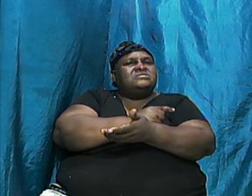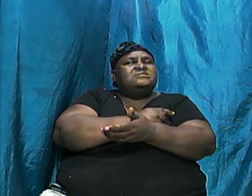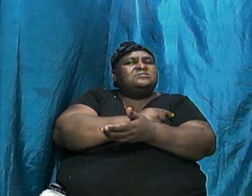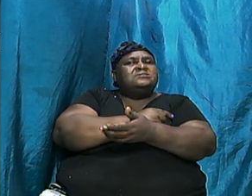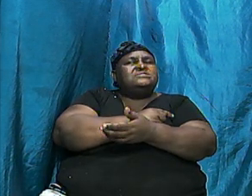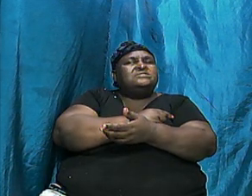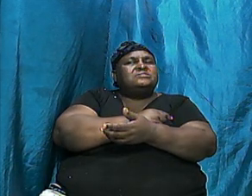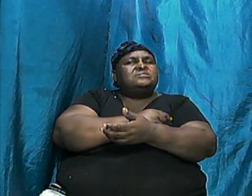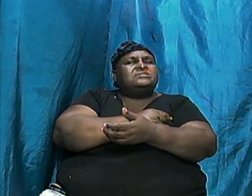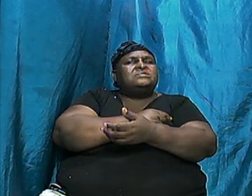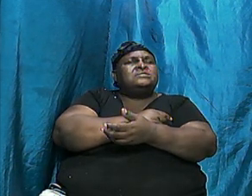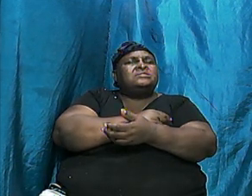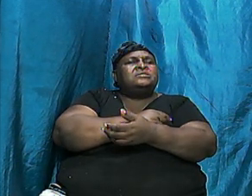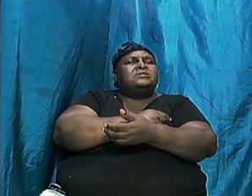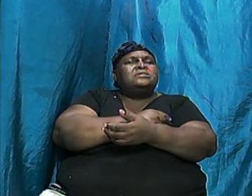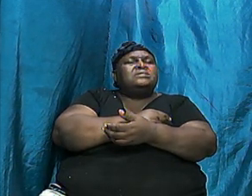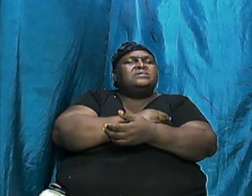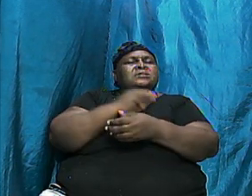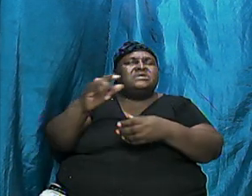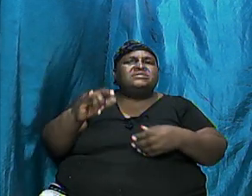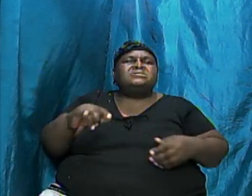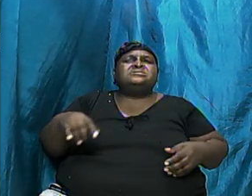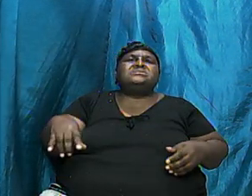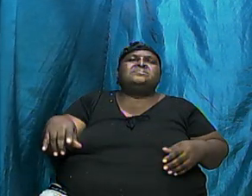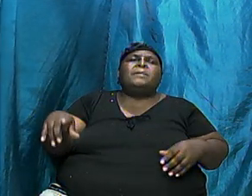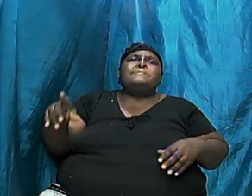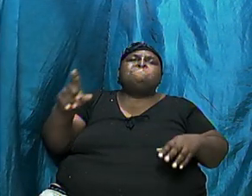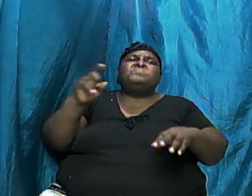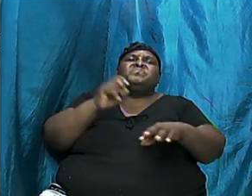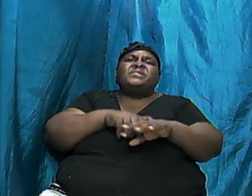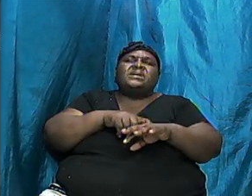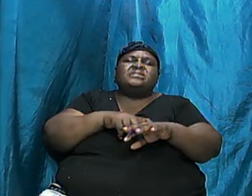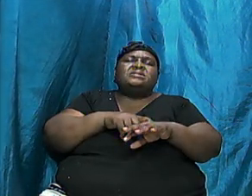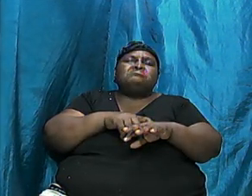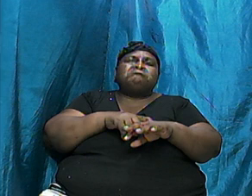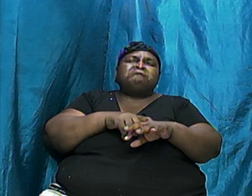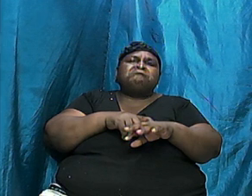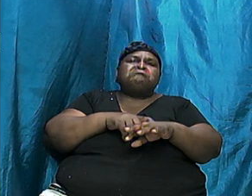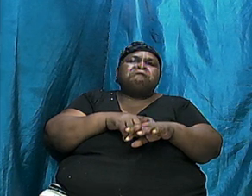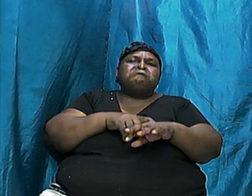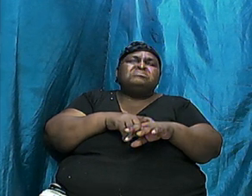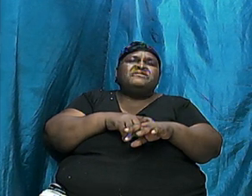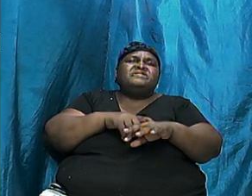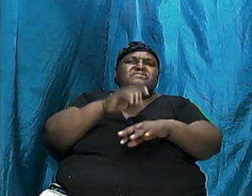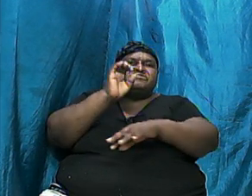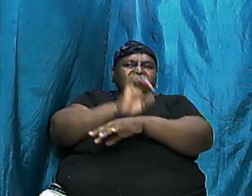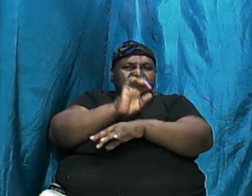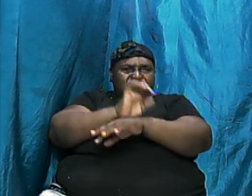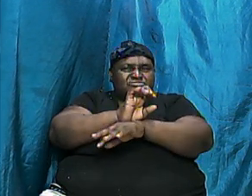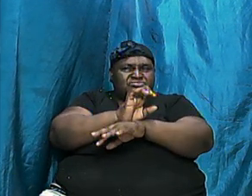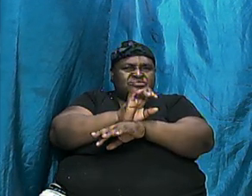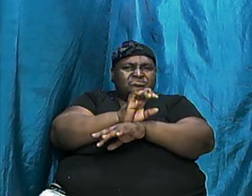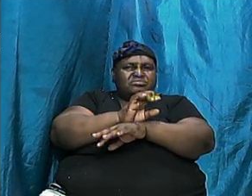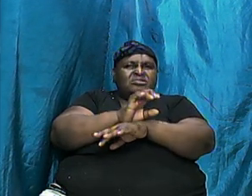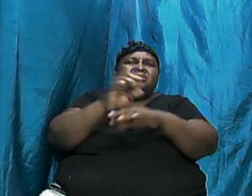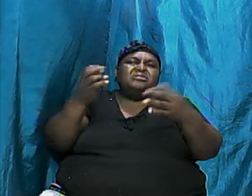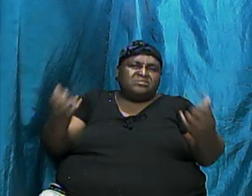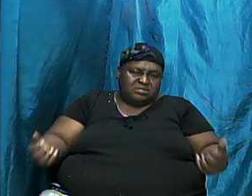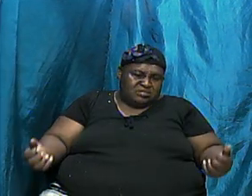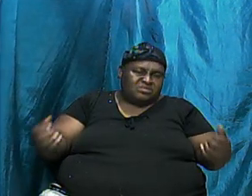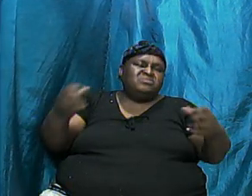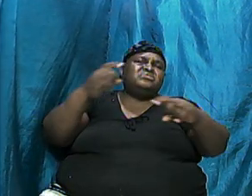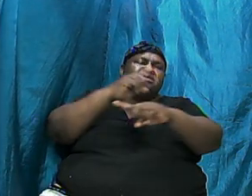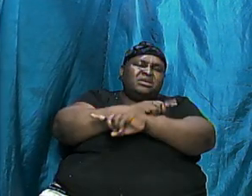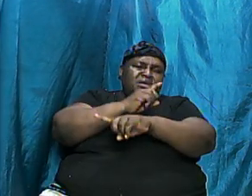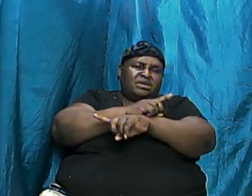being presented as a type of the church. Today, we know that it is appointed unto